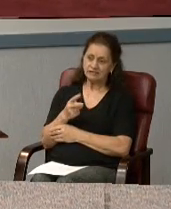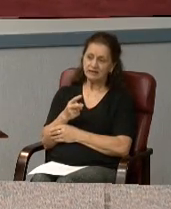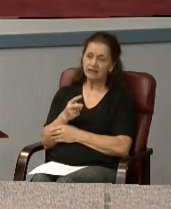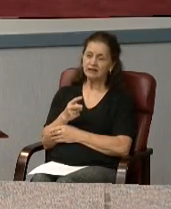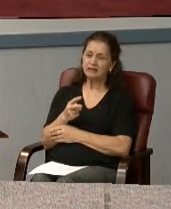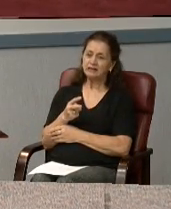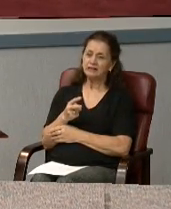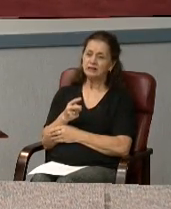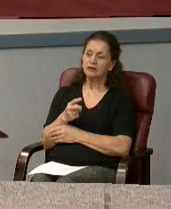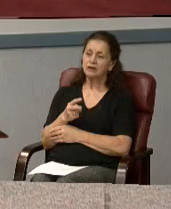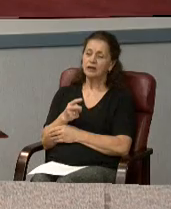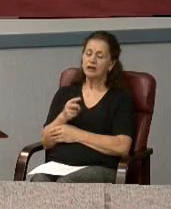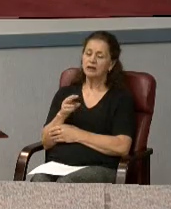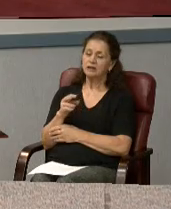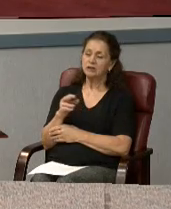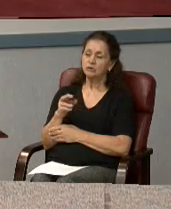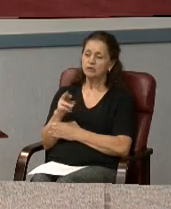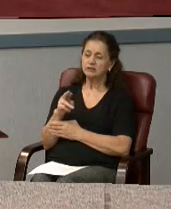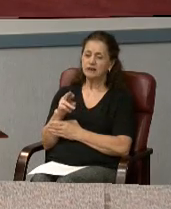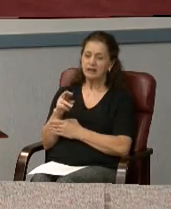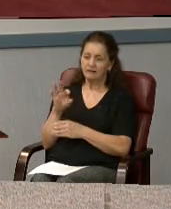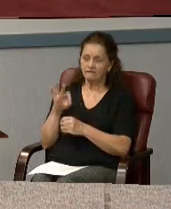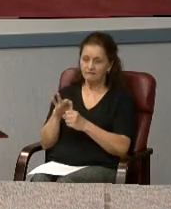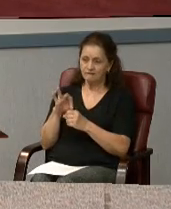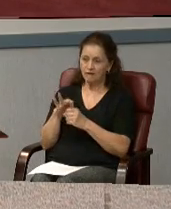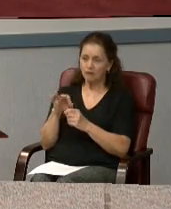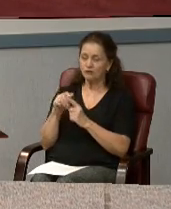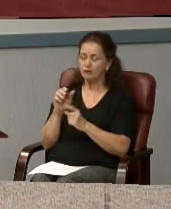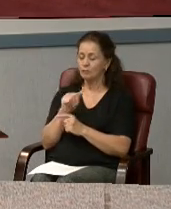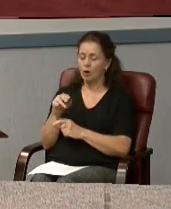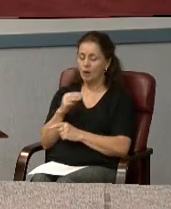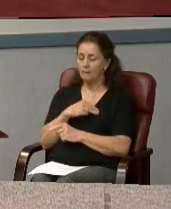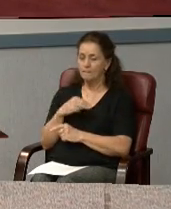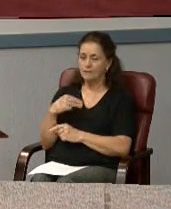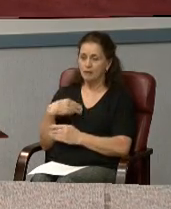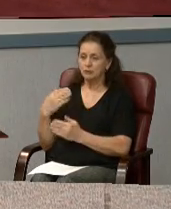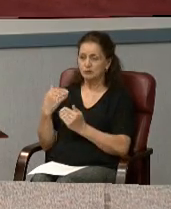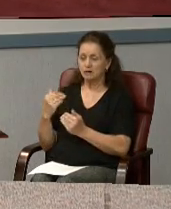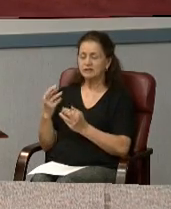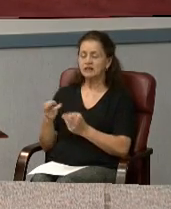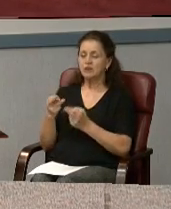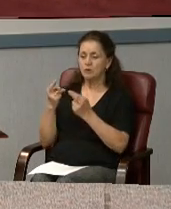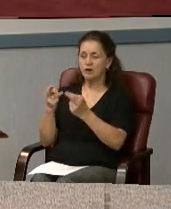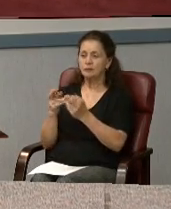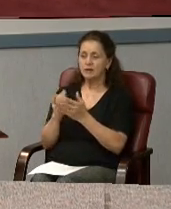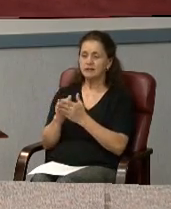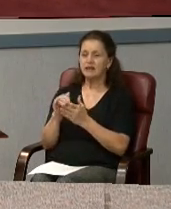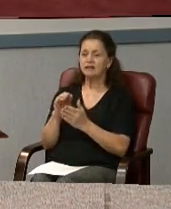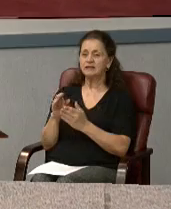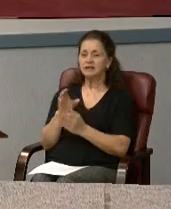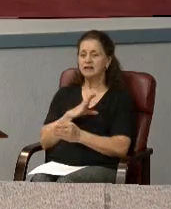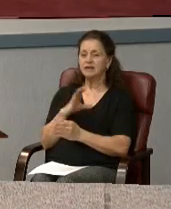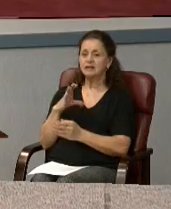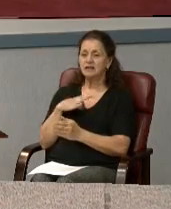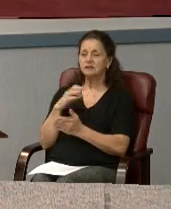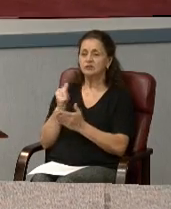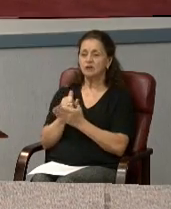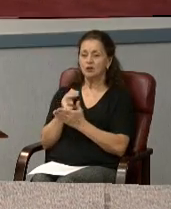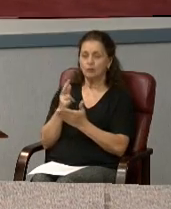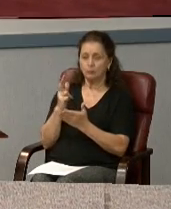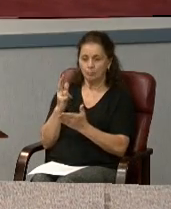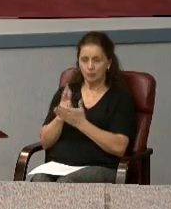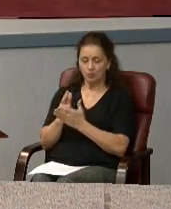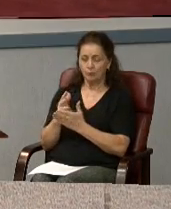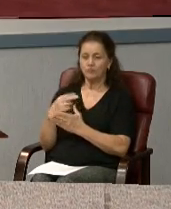carried on a roll call vote of all members present. The Planning Commission recommended that the Mayor and City Council approve revitalization of the application number